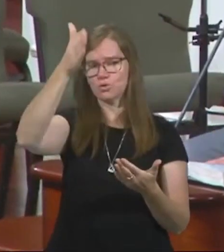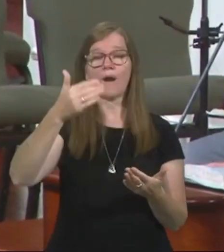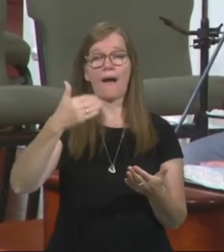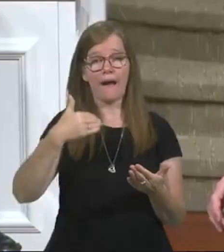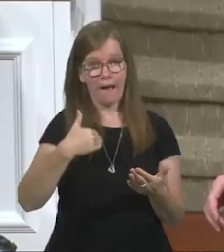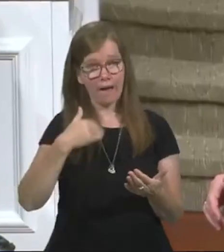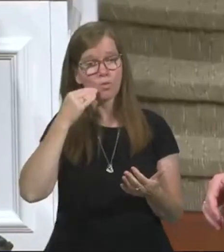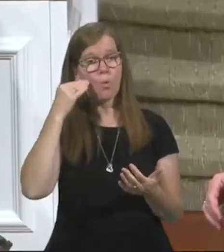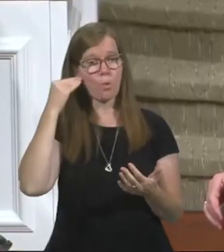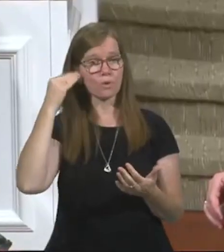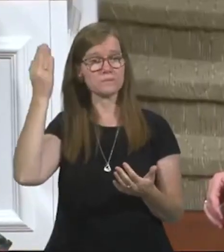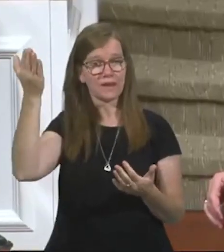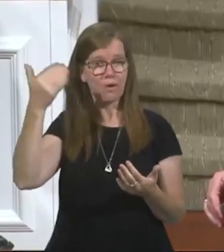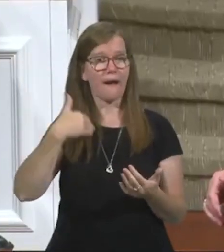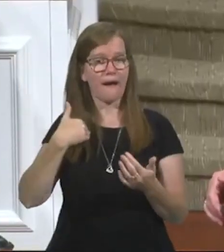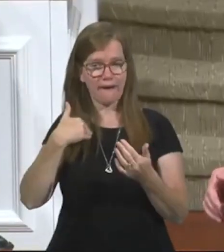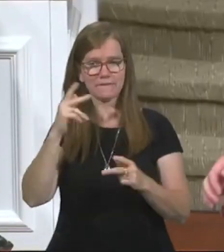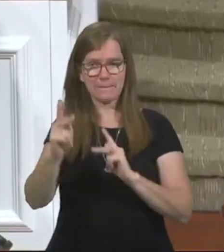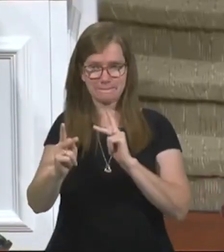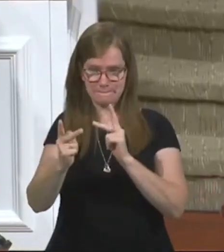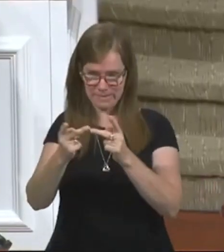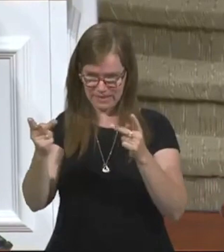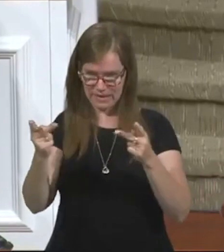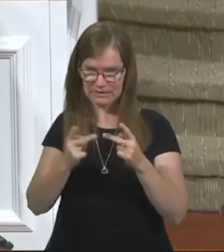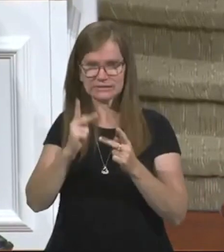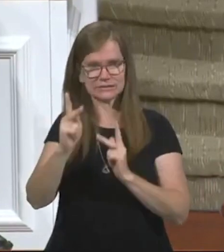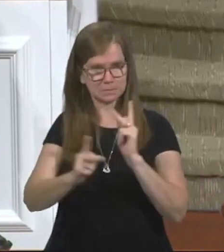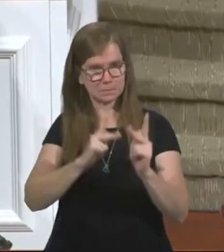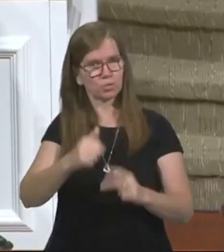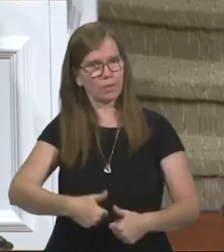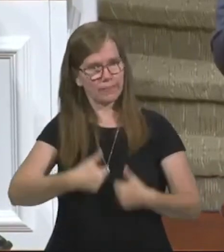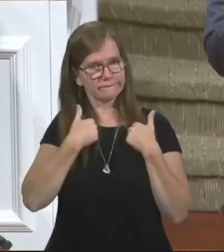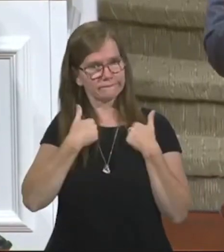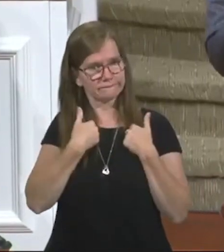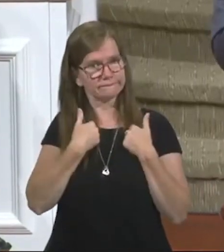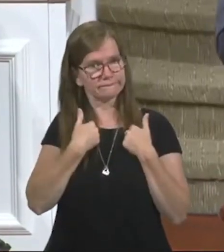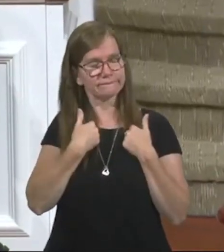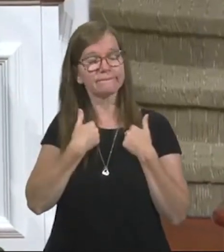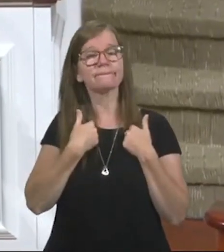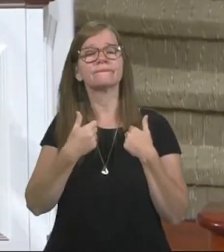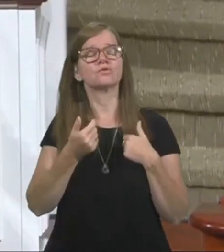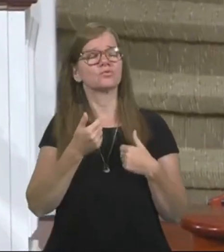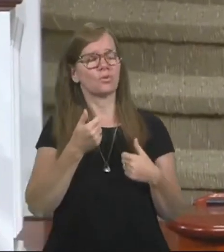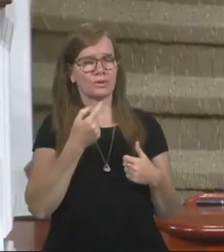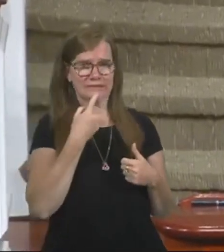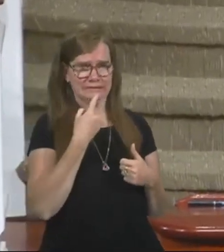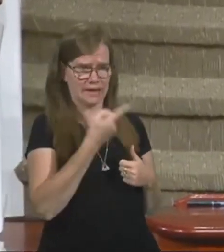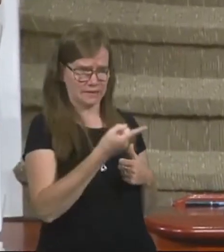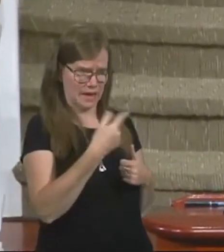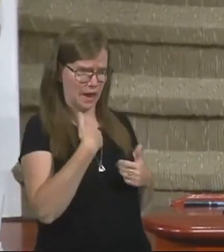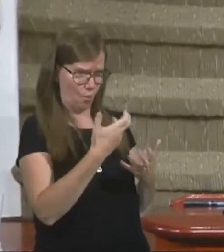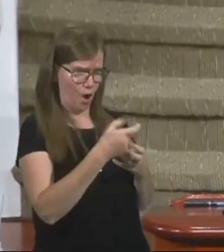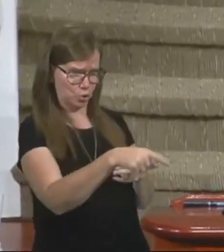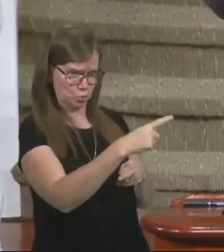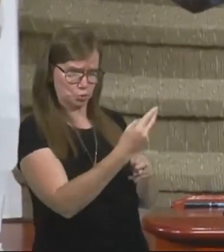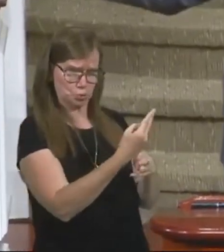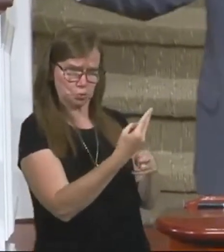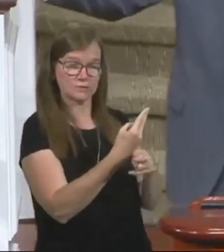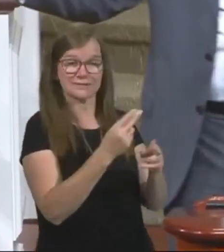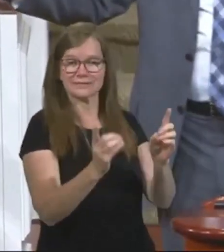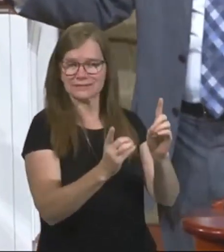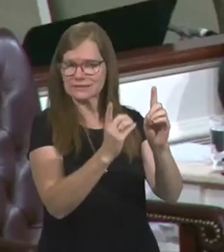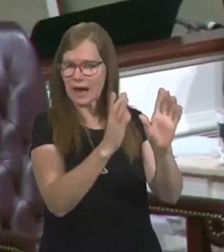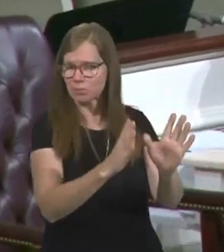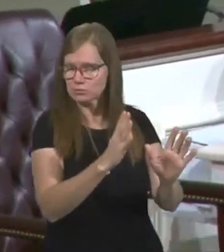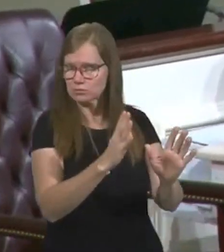there's habitations there. There's places that people live. And he says, I want you to use your time as his disciples. Now, he's